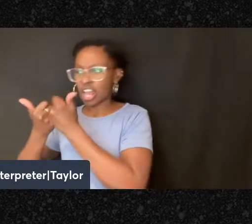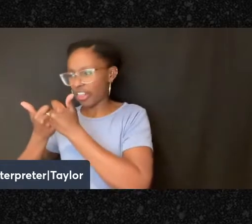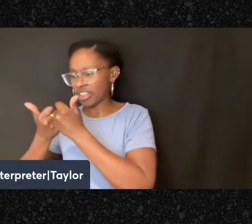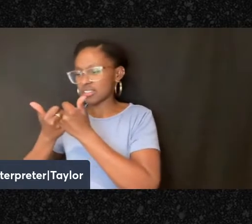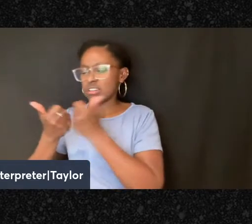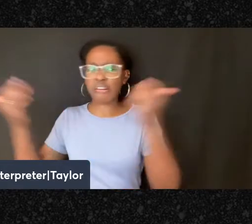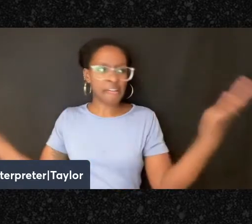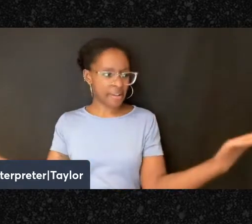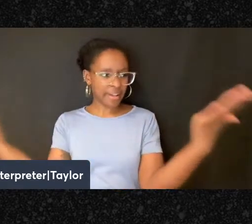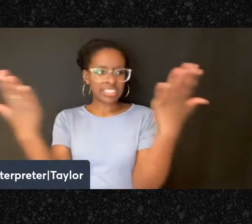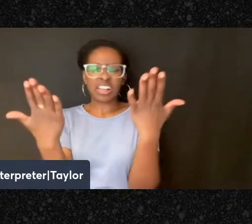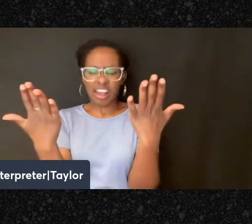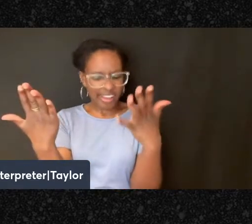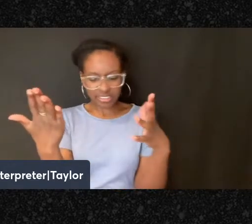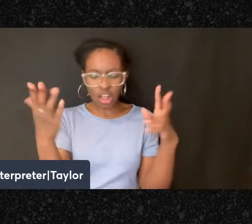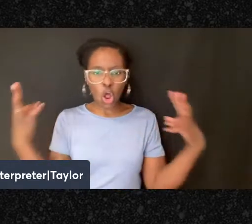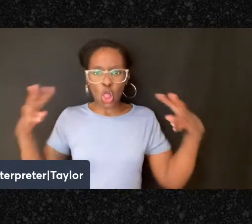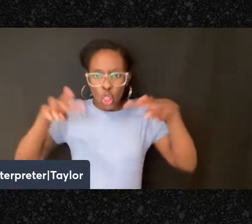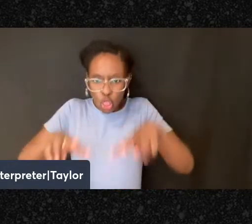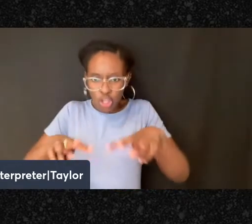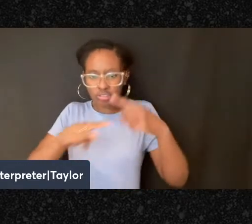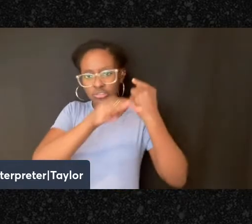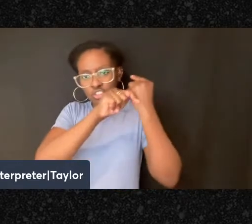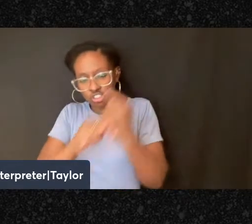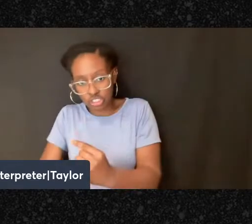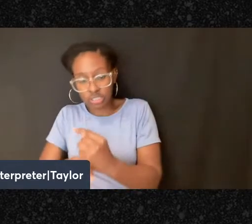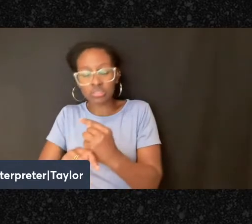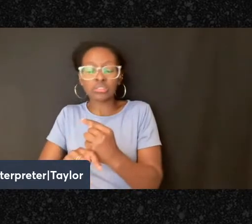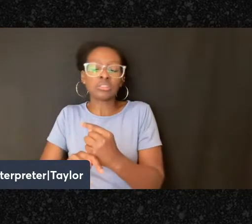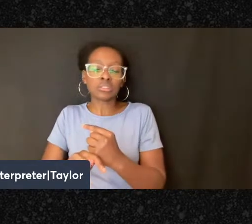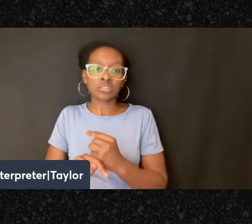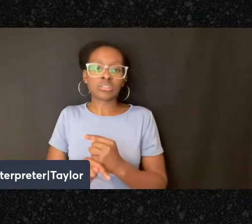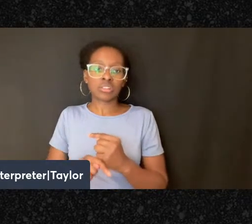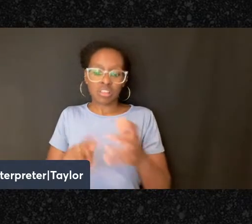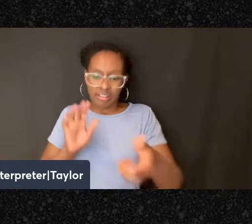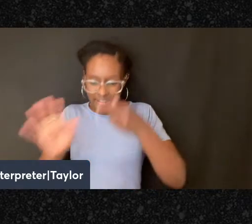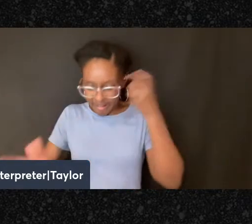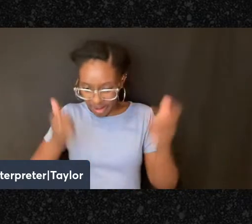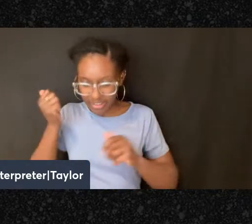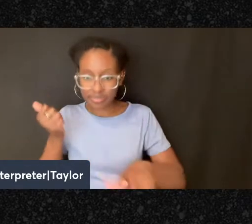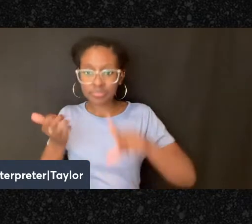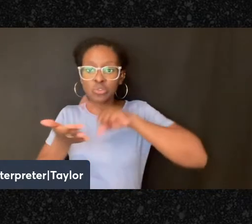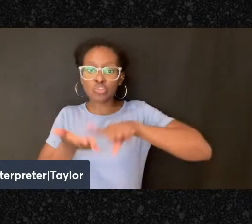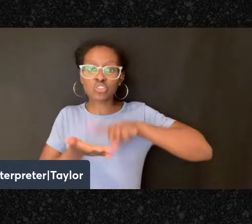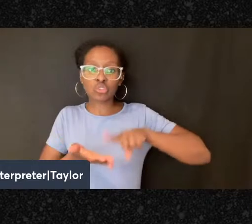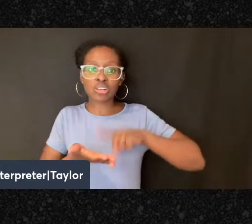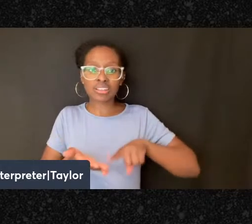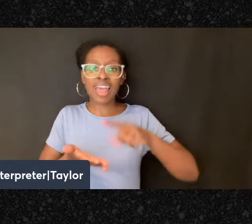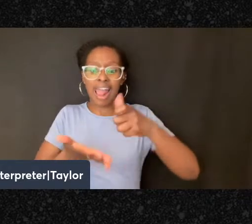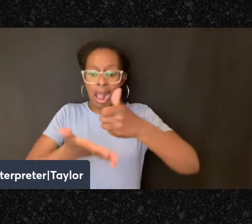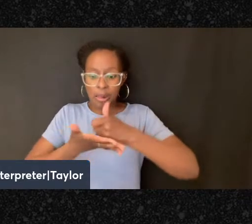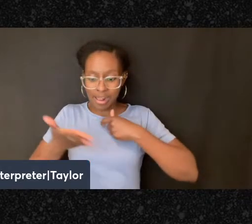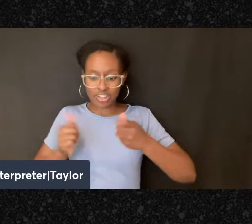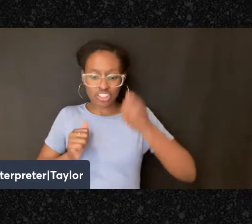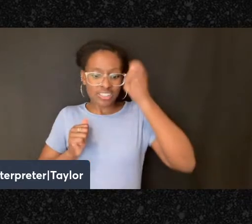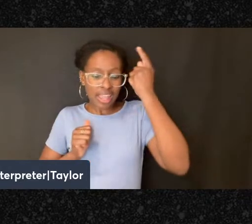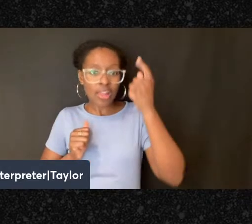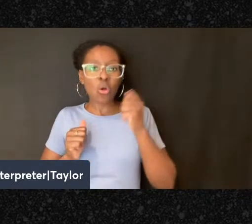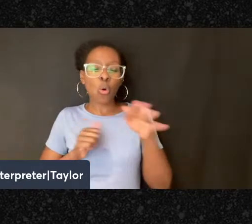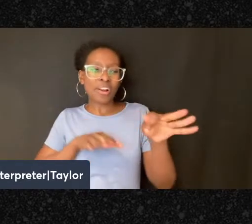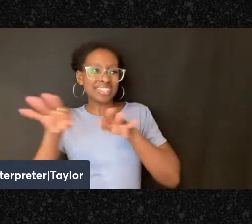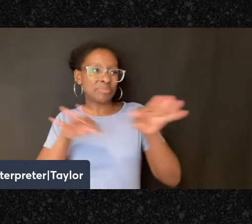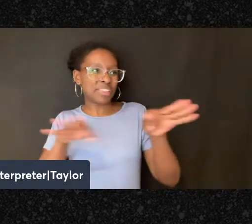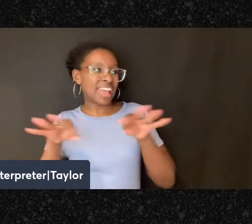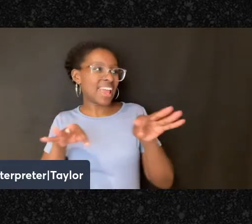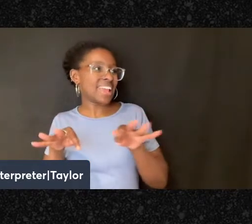and find resources that would help them understand or at least explain to others what they